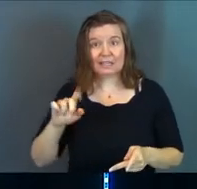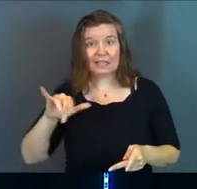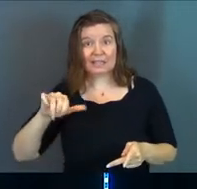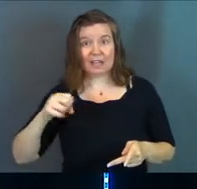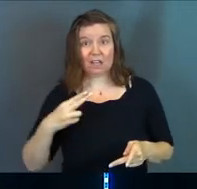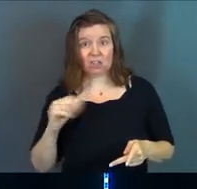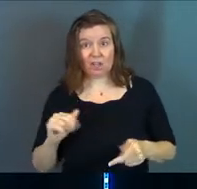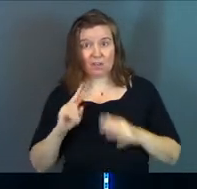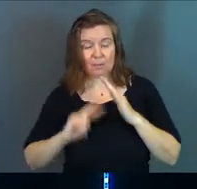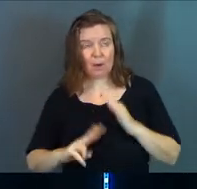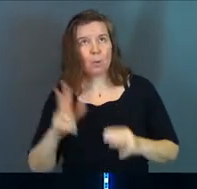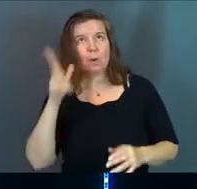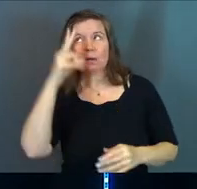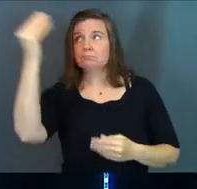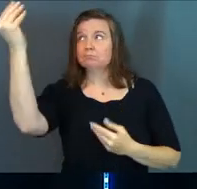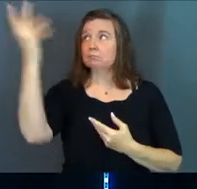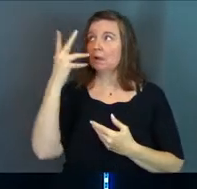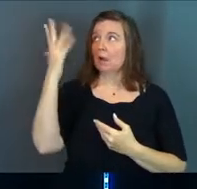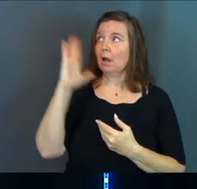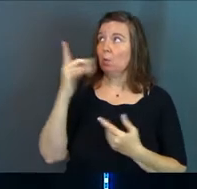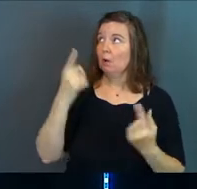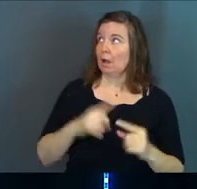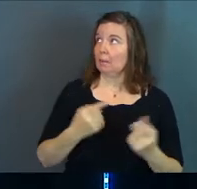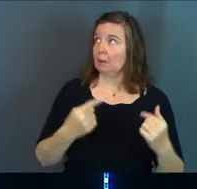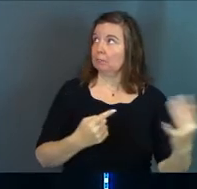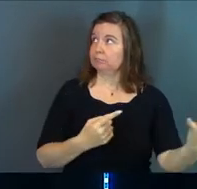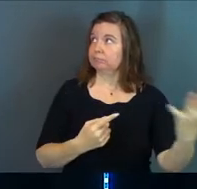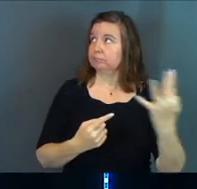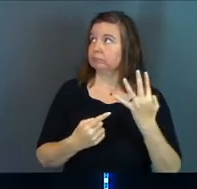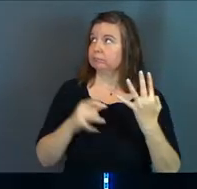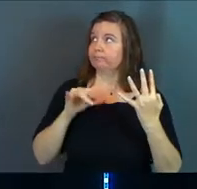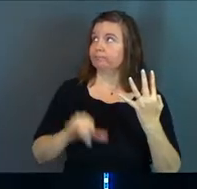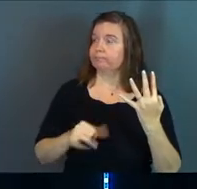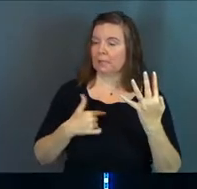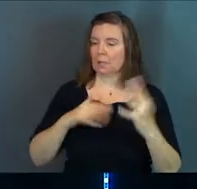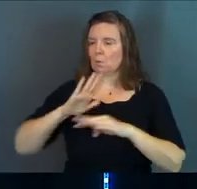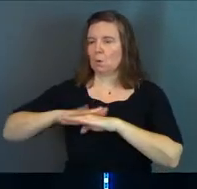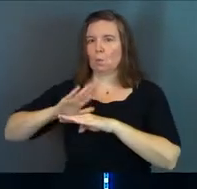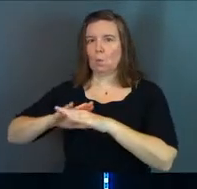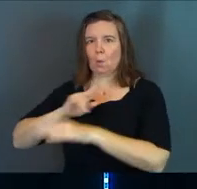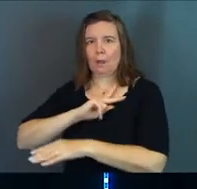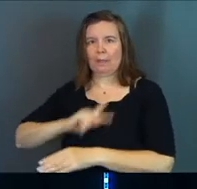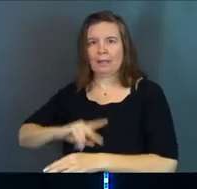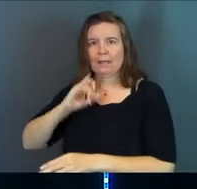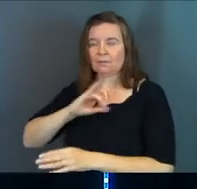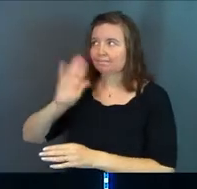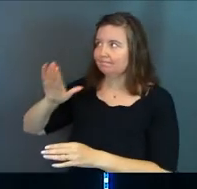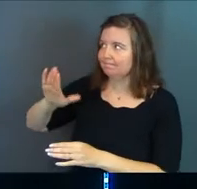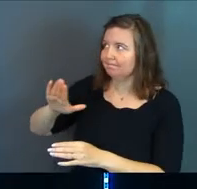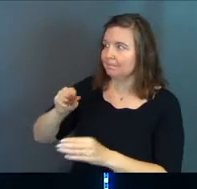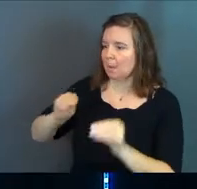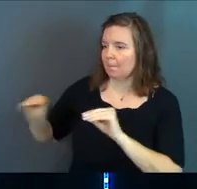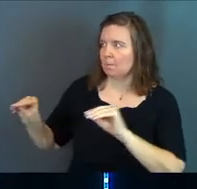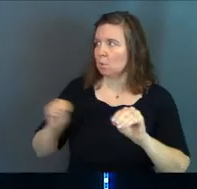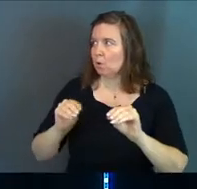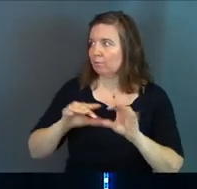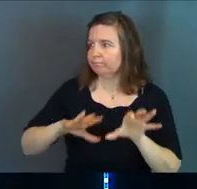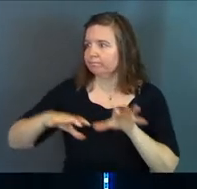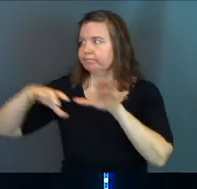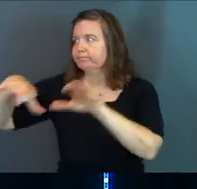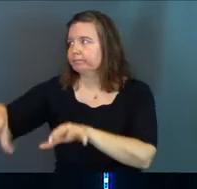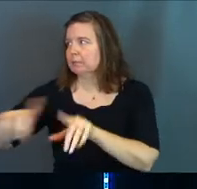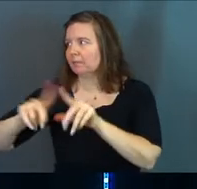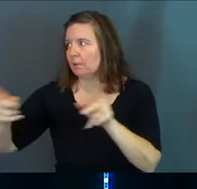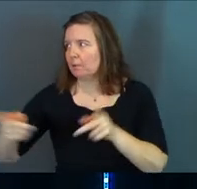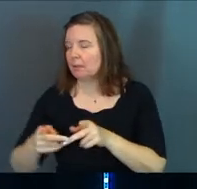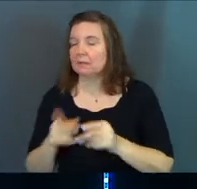Elisha would hear from God that this is what was about to happen. He would then warn the king of Israel to move his army to a different spot.